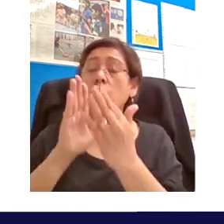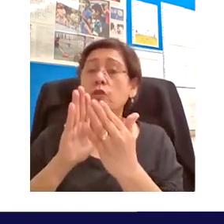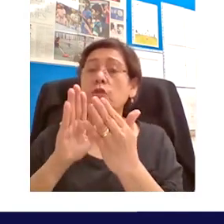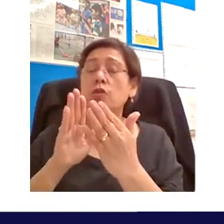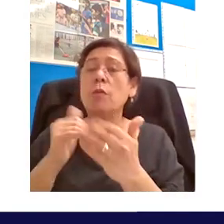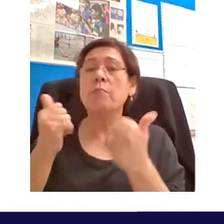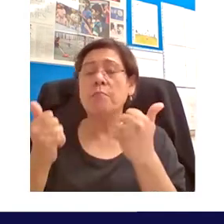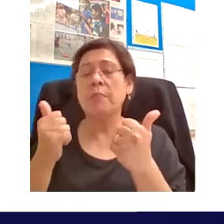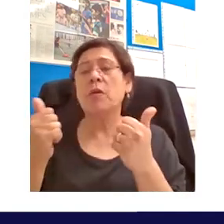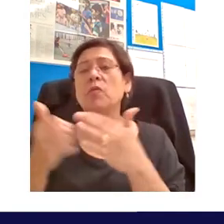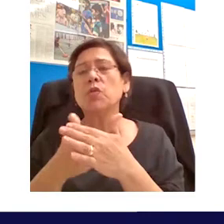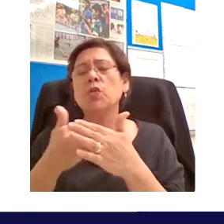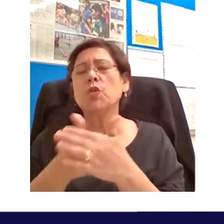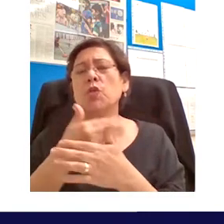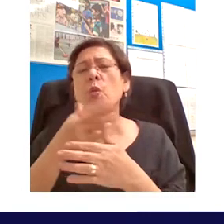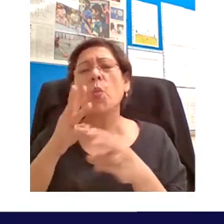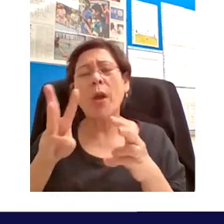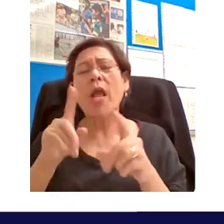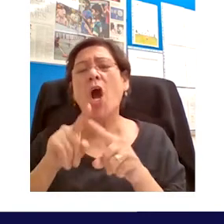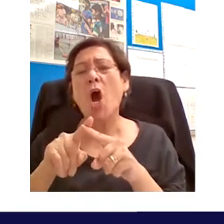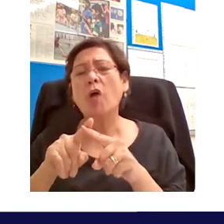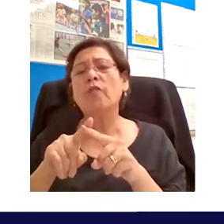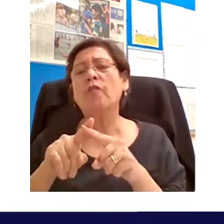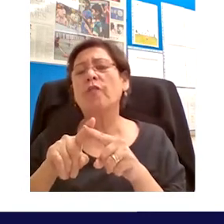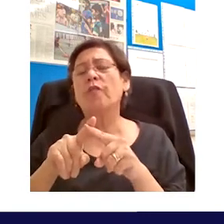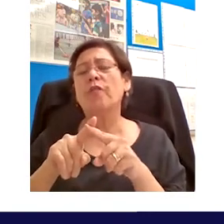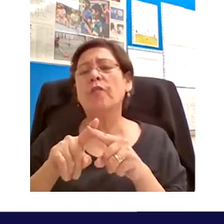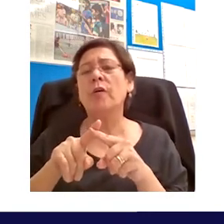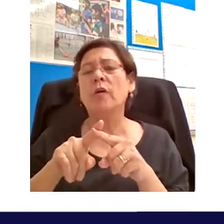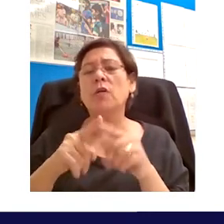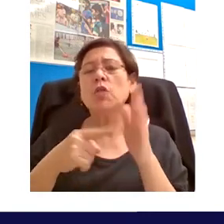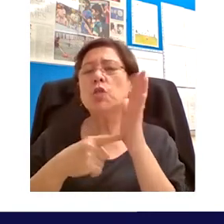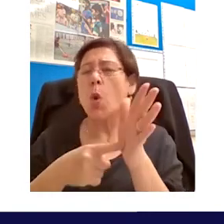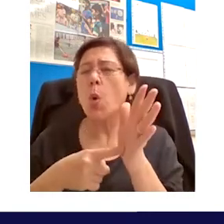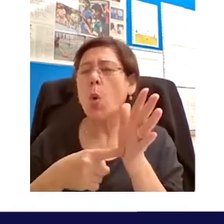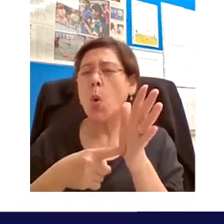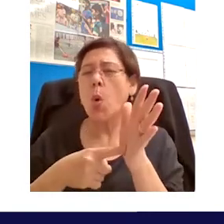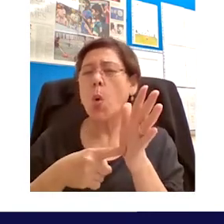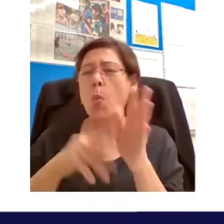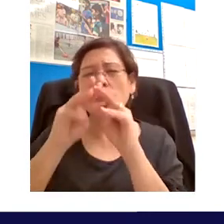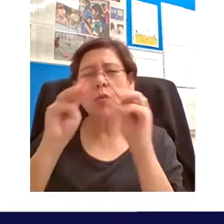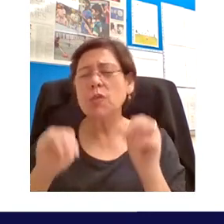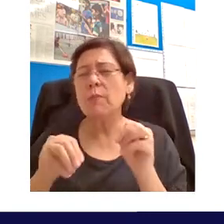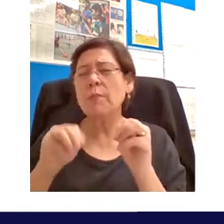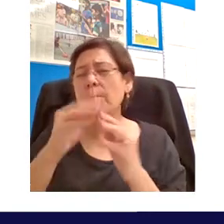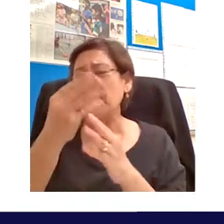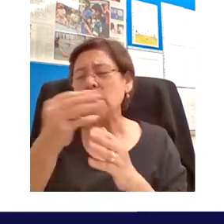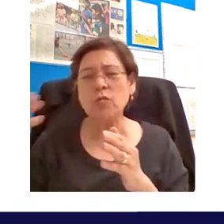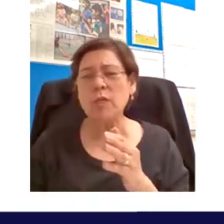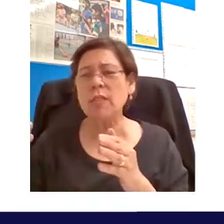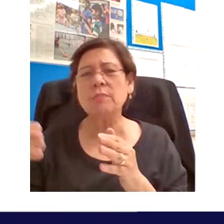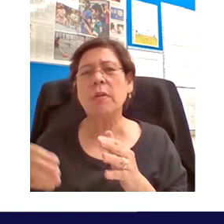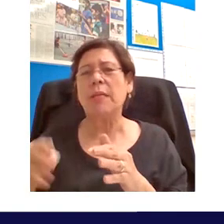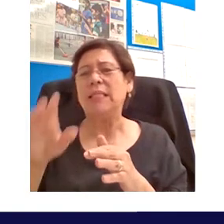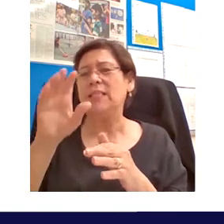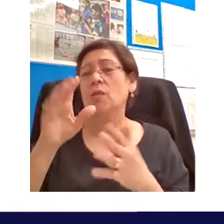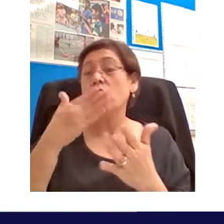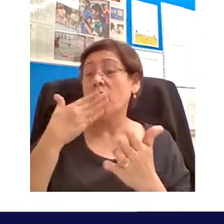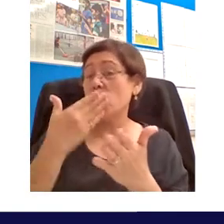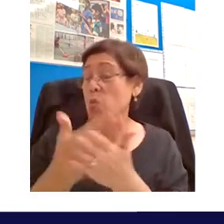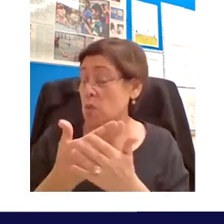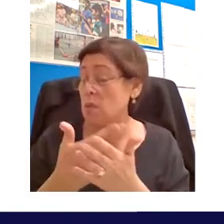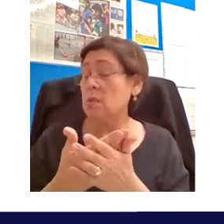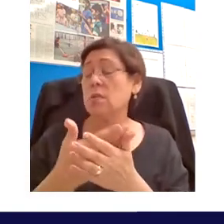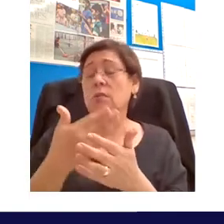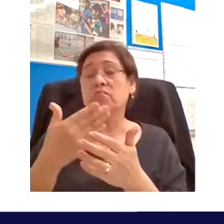educational materials with something like the same kind of effort we put into state-of-the-art research materials okay we publish all the time but we don't publish